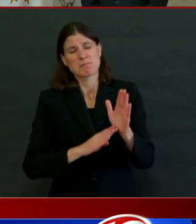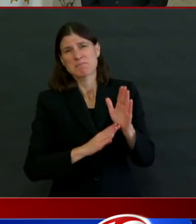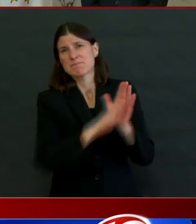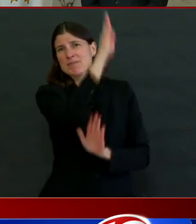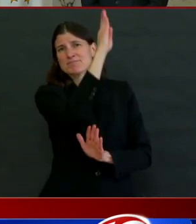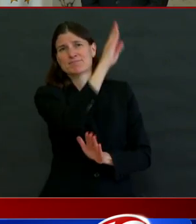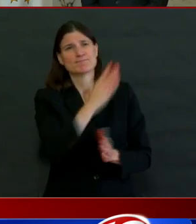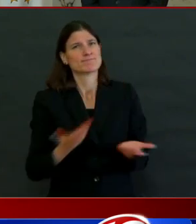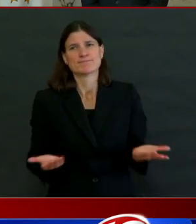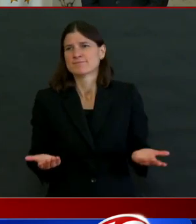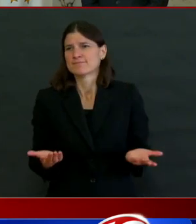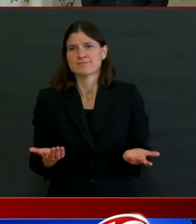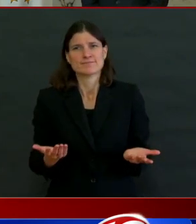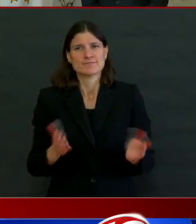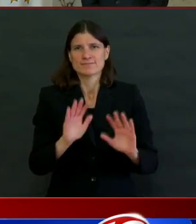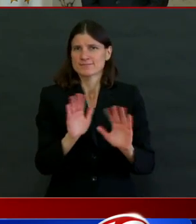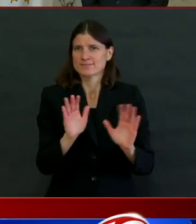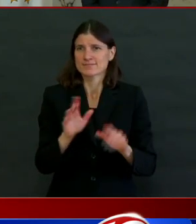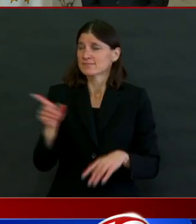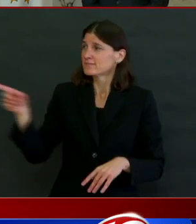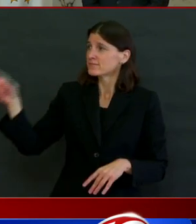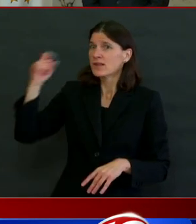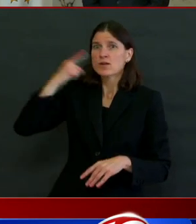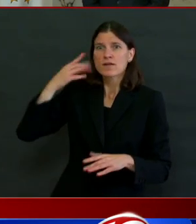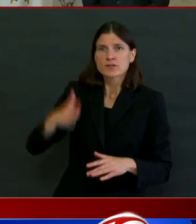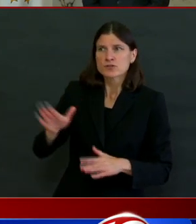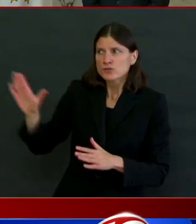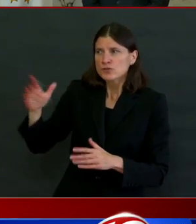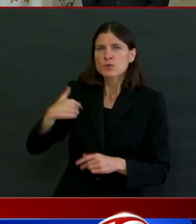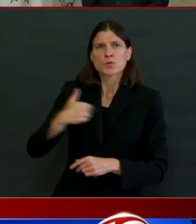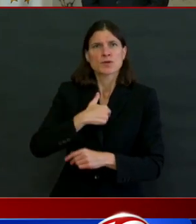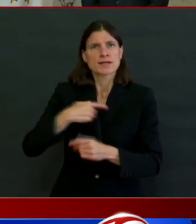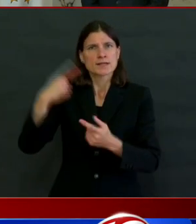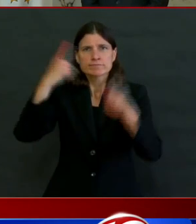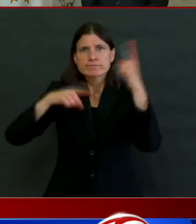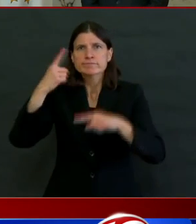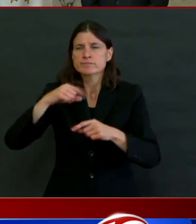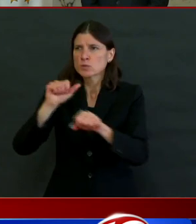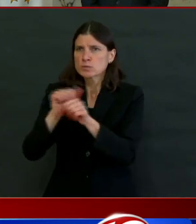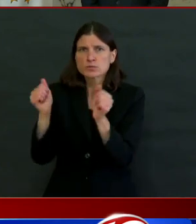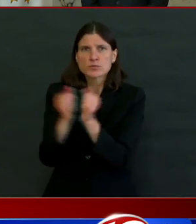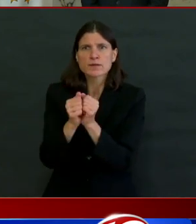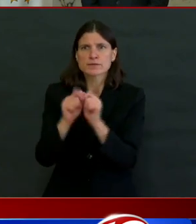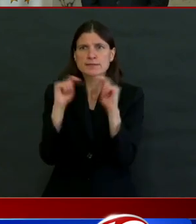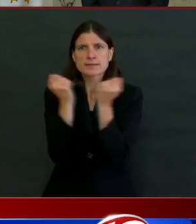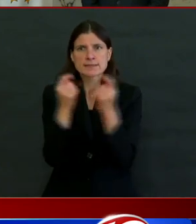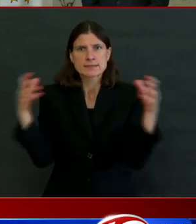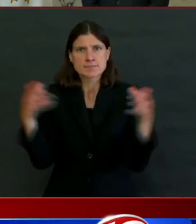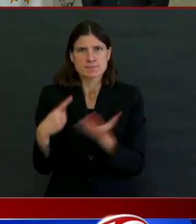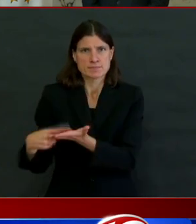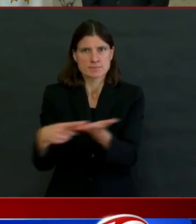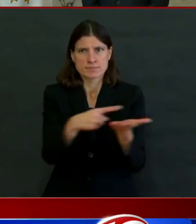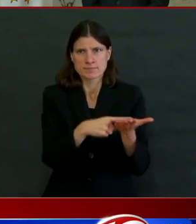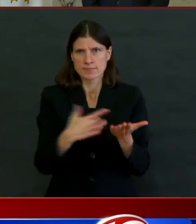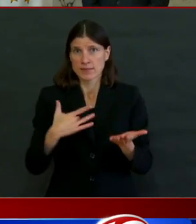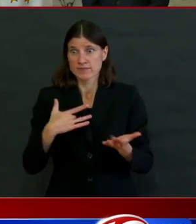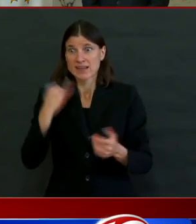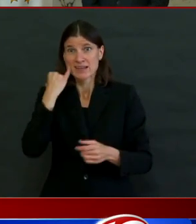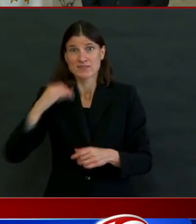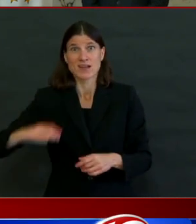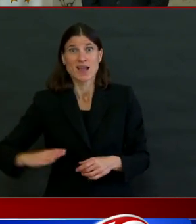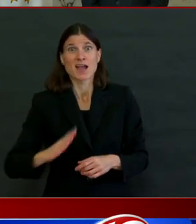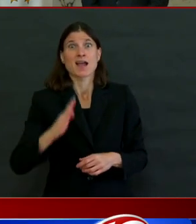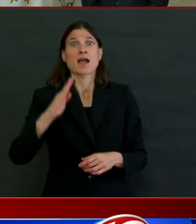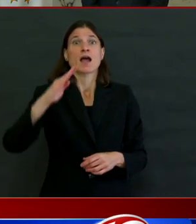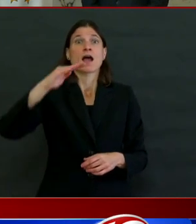the state, ways to minimize re-emergence of the virus by bringing people together.